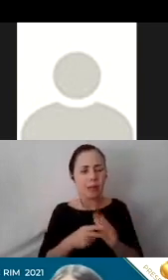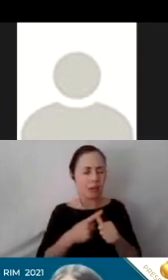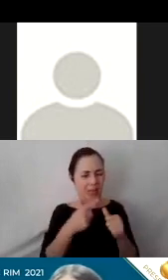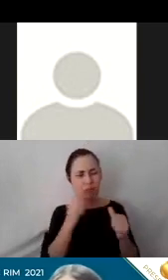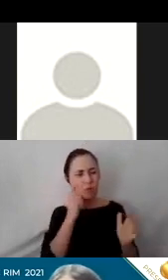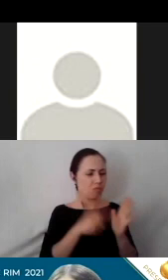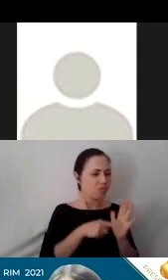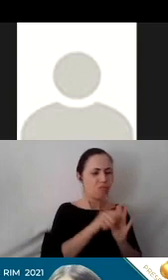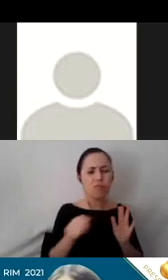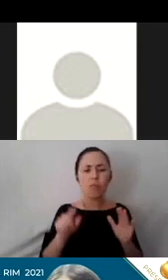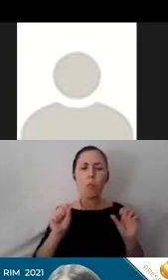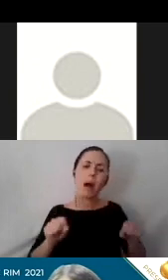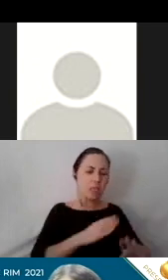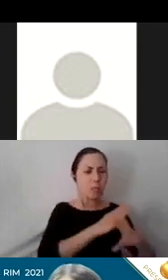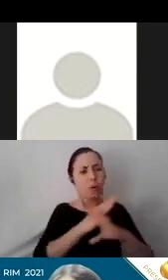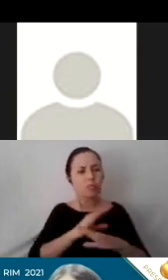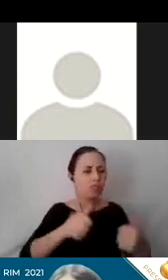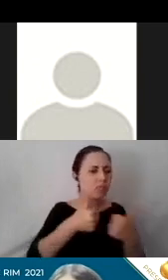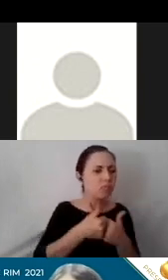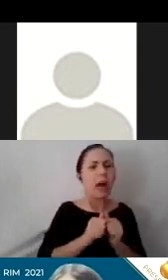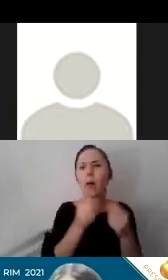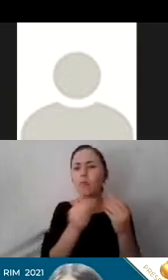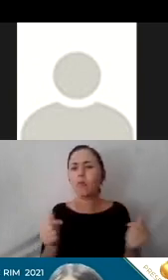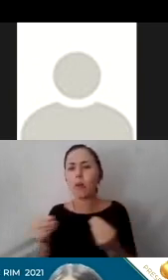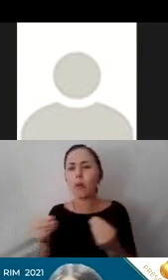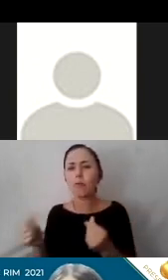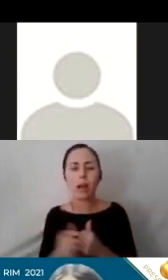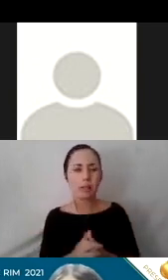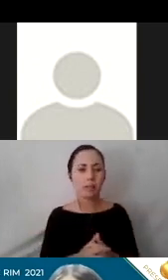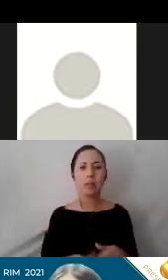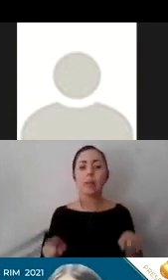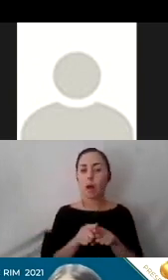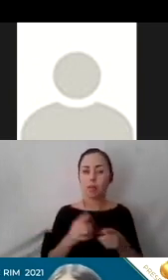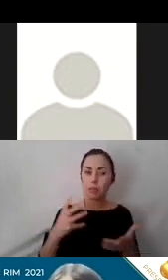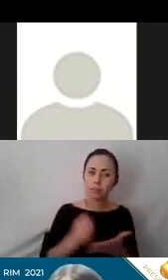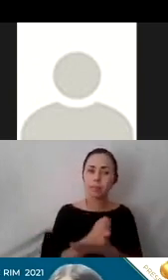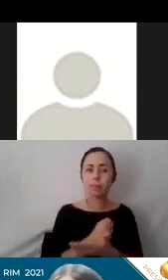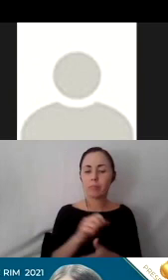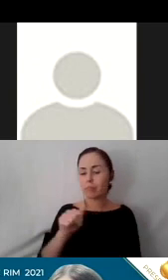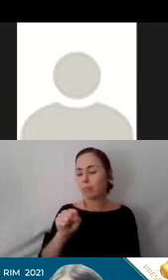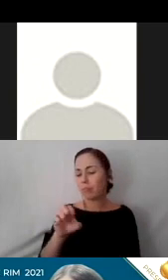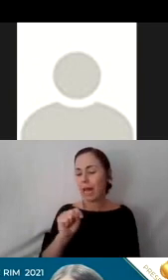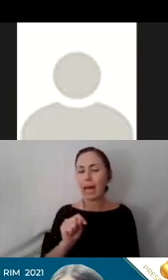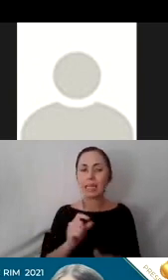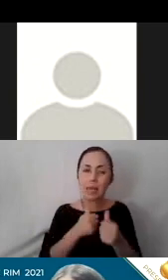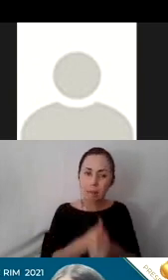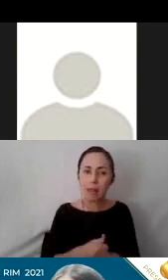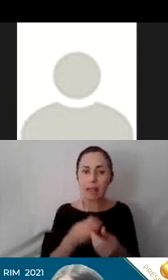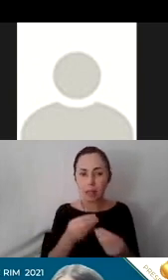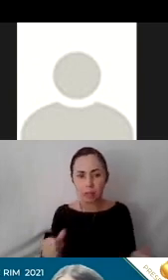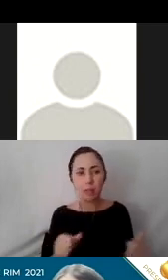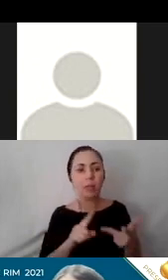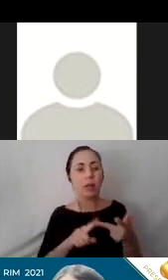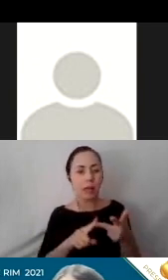and come up with a plan or a process to address these. We also utilize asset-based solutions and ensure Section